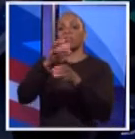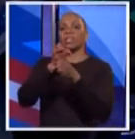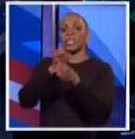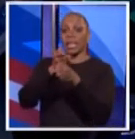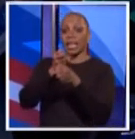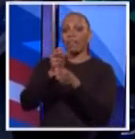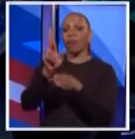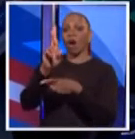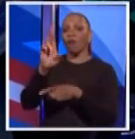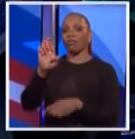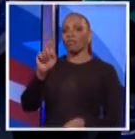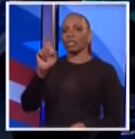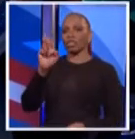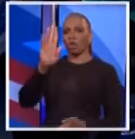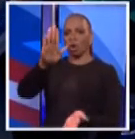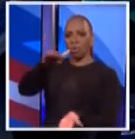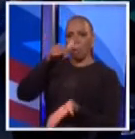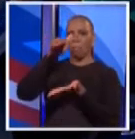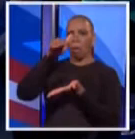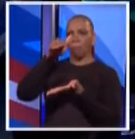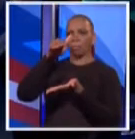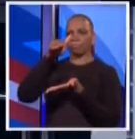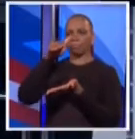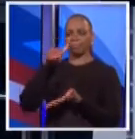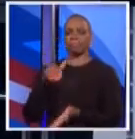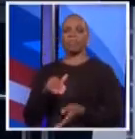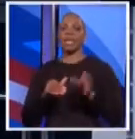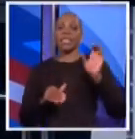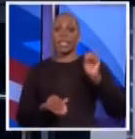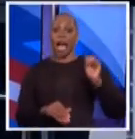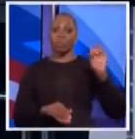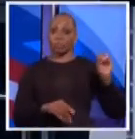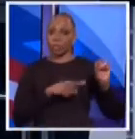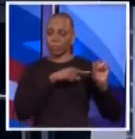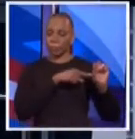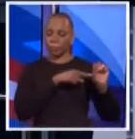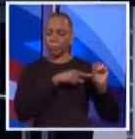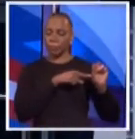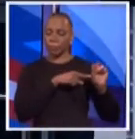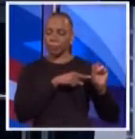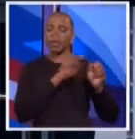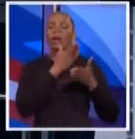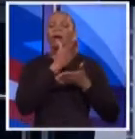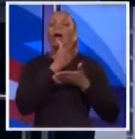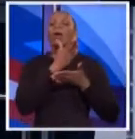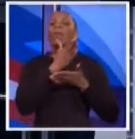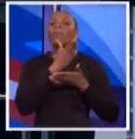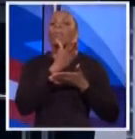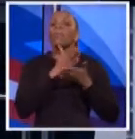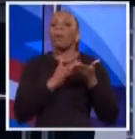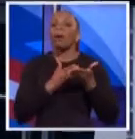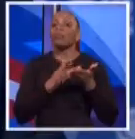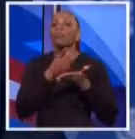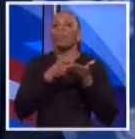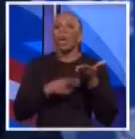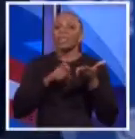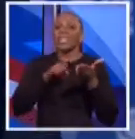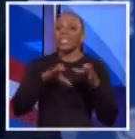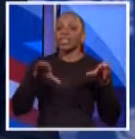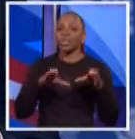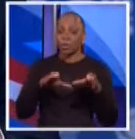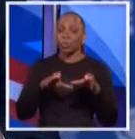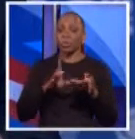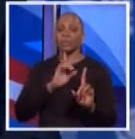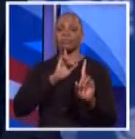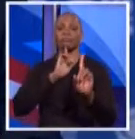with you. I'm sorry. looked at me. Well, part of what we've got to do is beat our actuarial targets. But